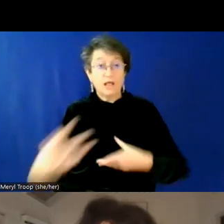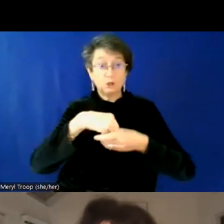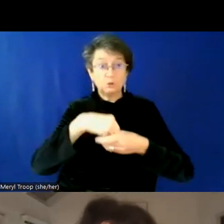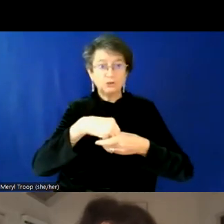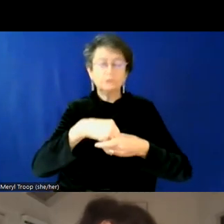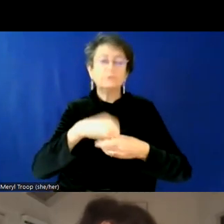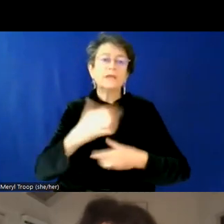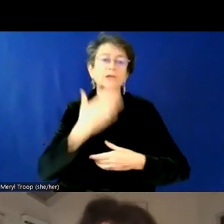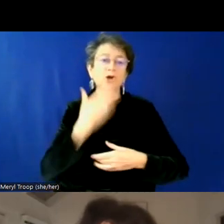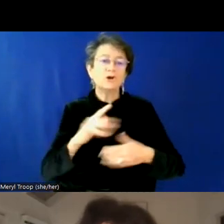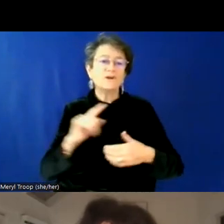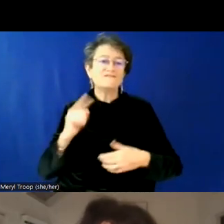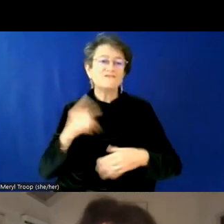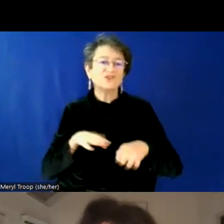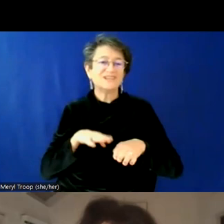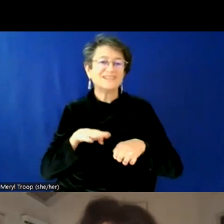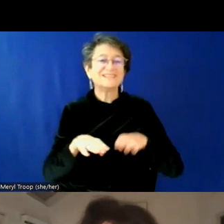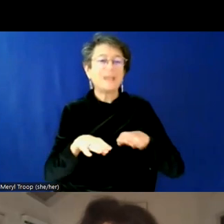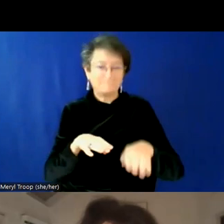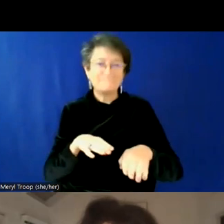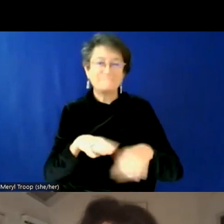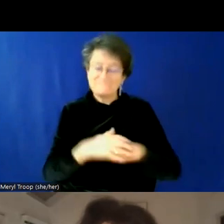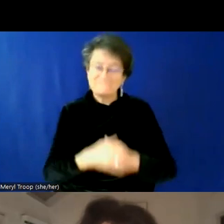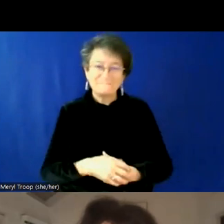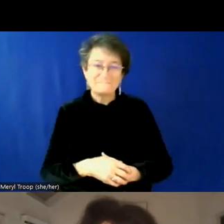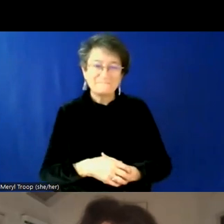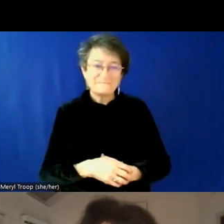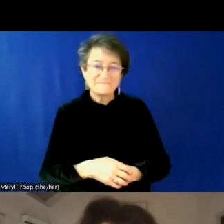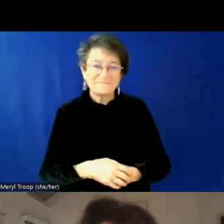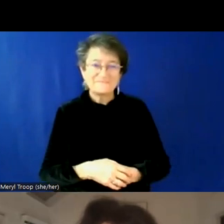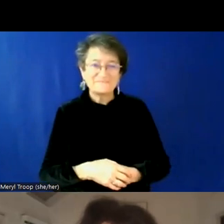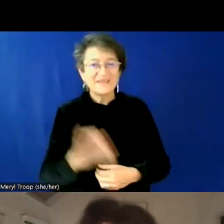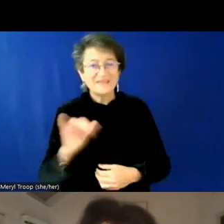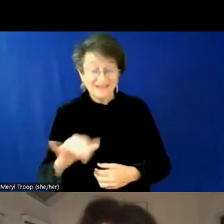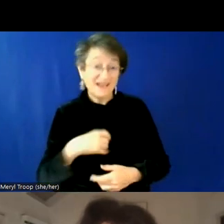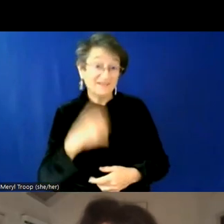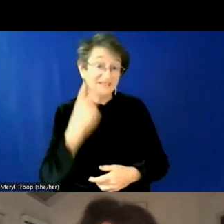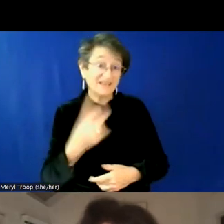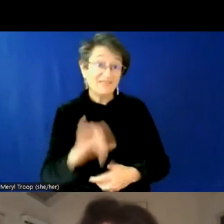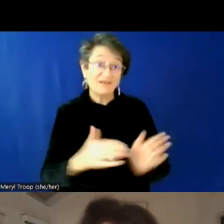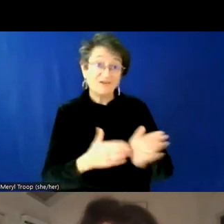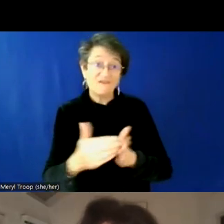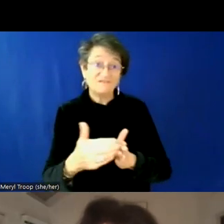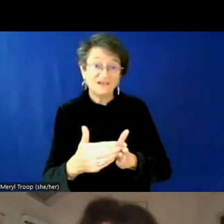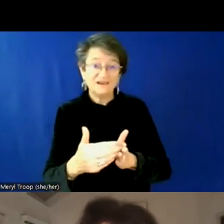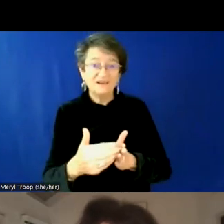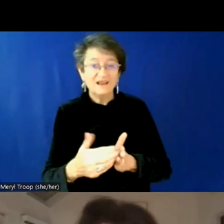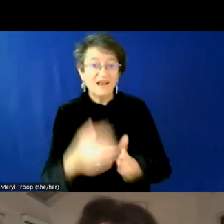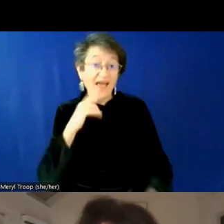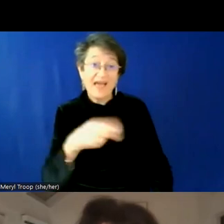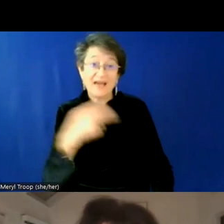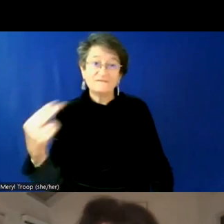great first step towards getting there. Um, so that, that's something that I, I've seen in a lot of places and I think Hannaford's a great example of that.